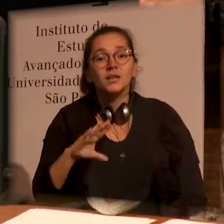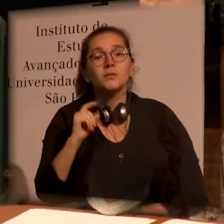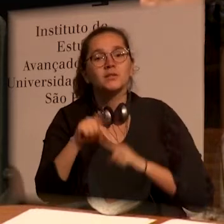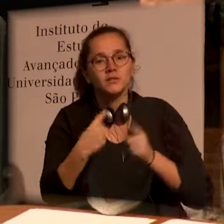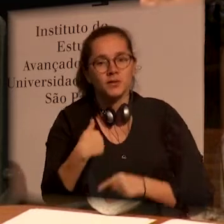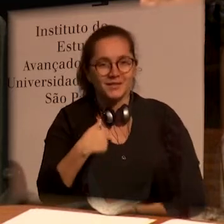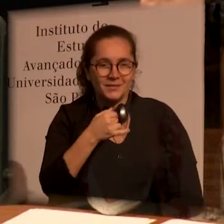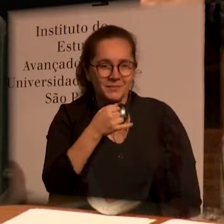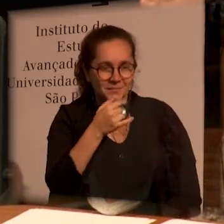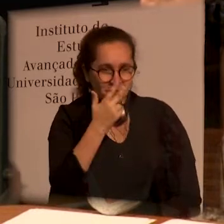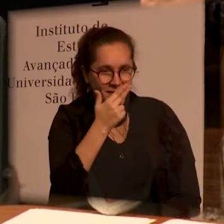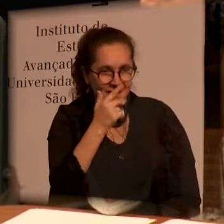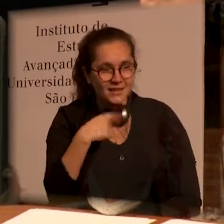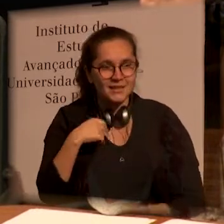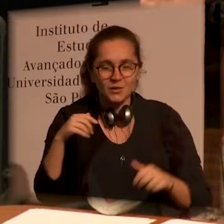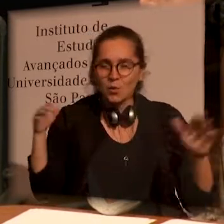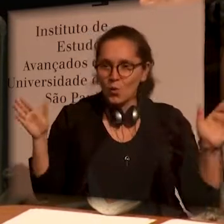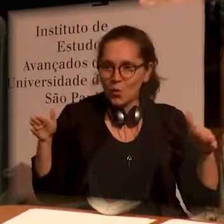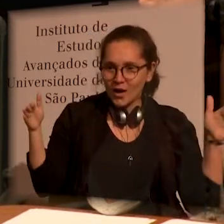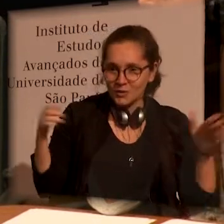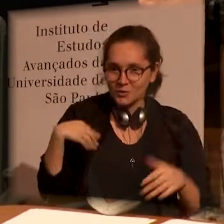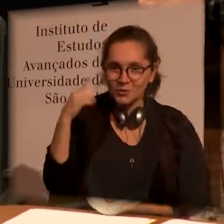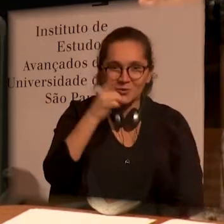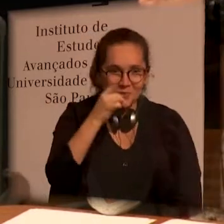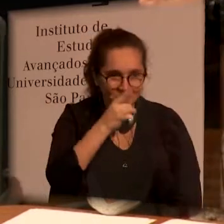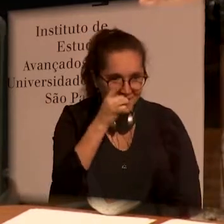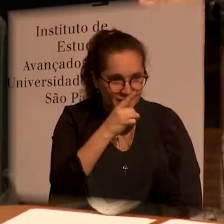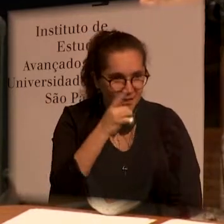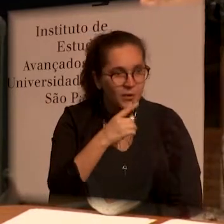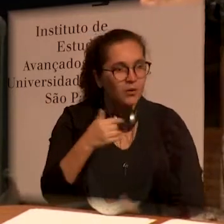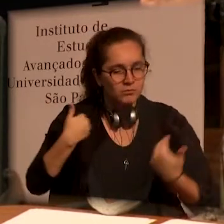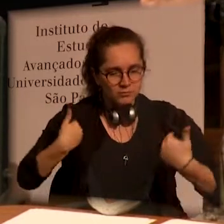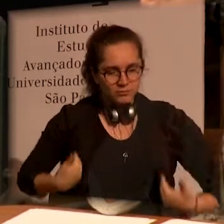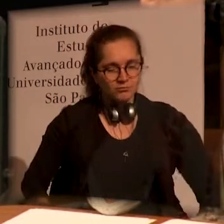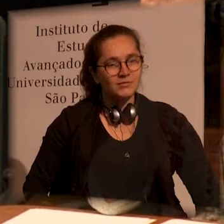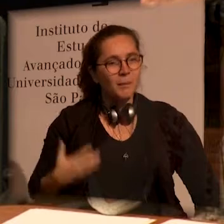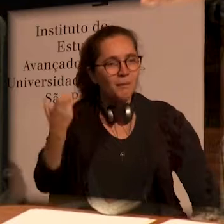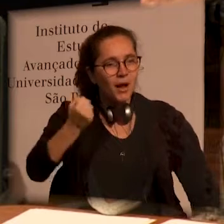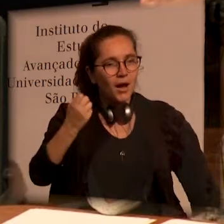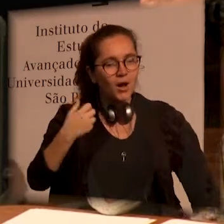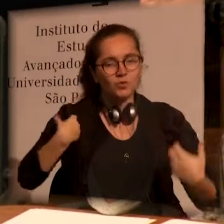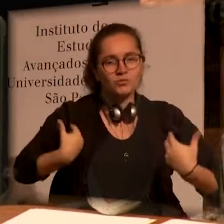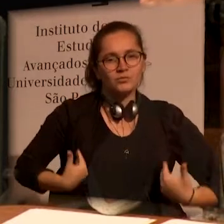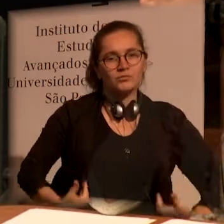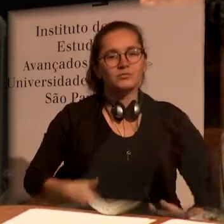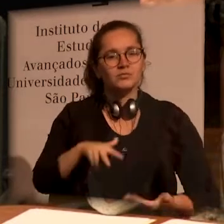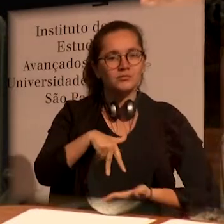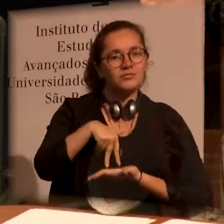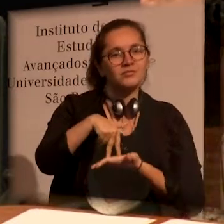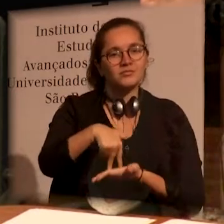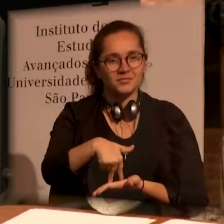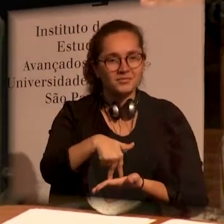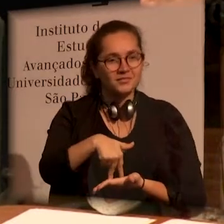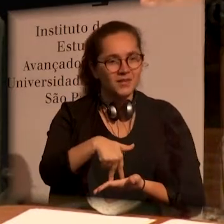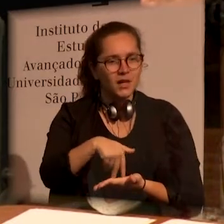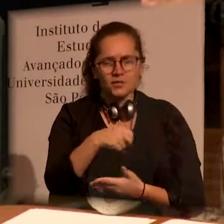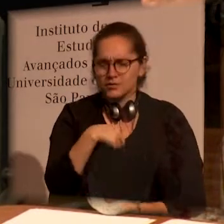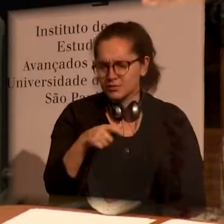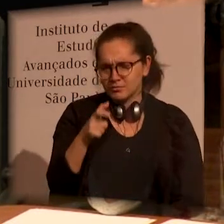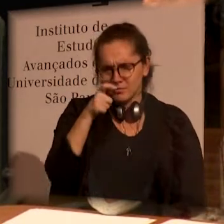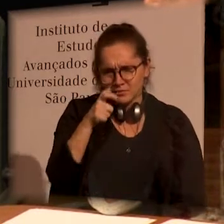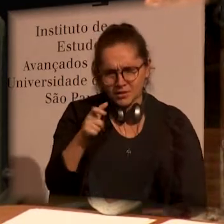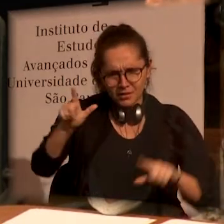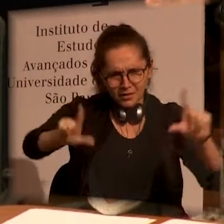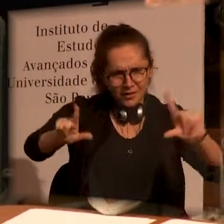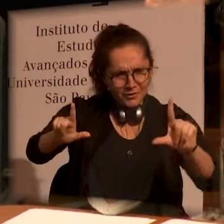God. And when a cherub shows up in any Sunday show with